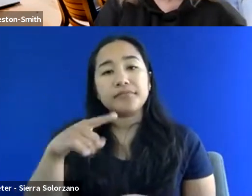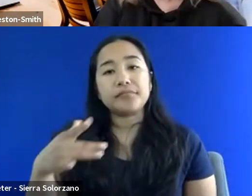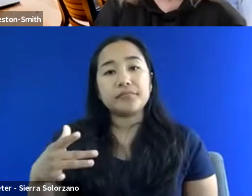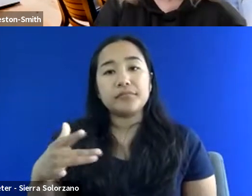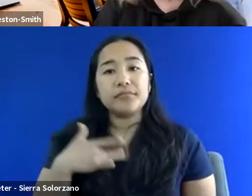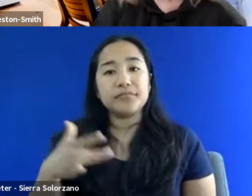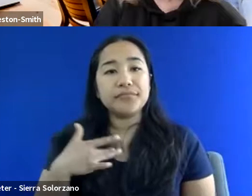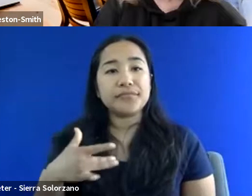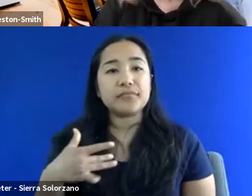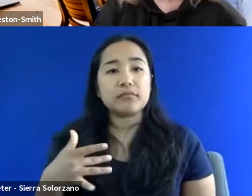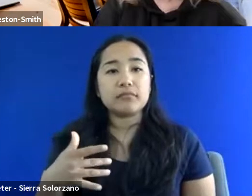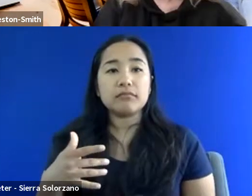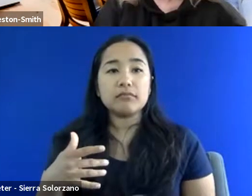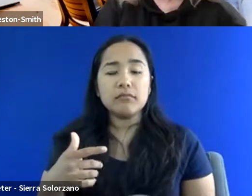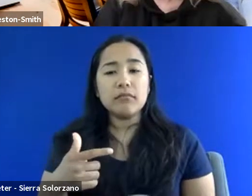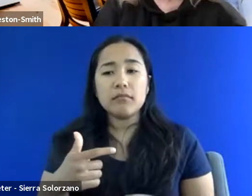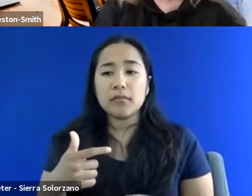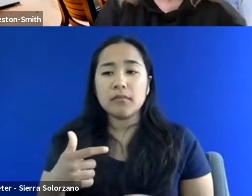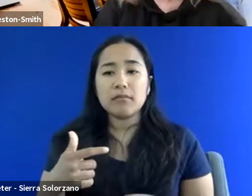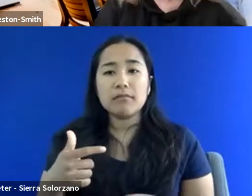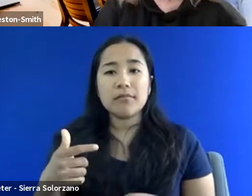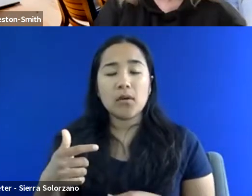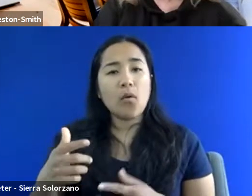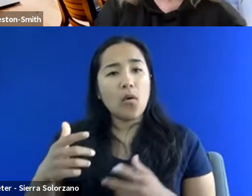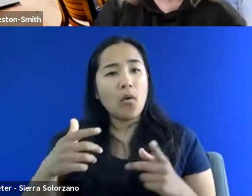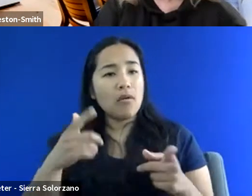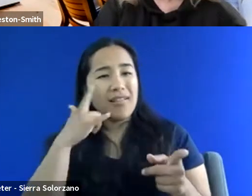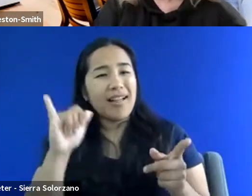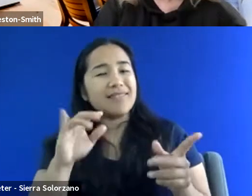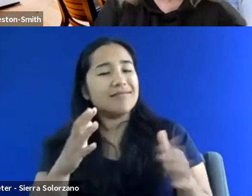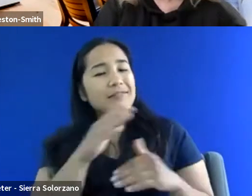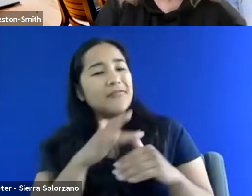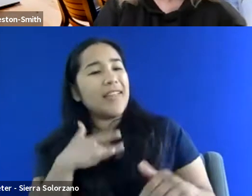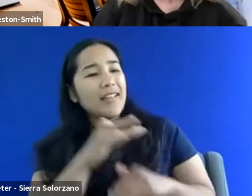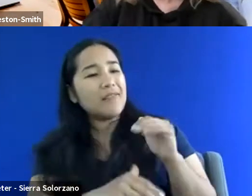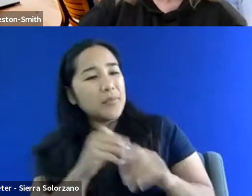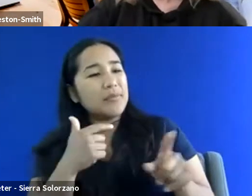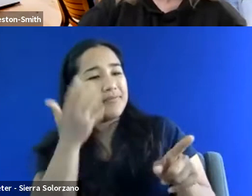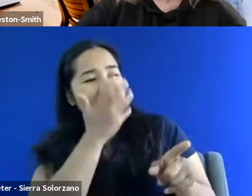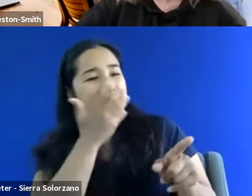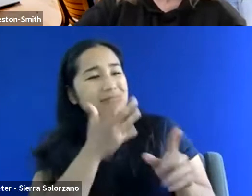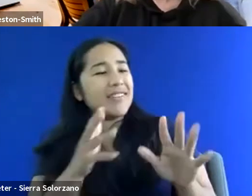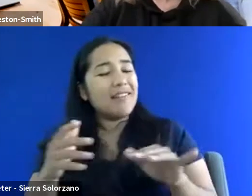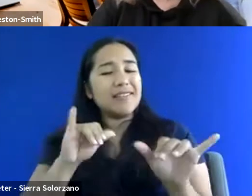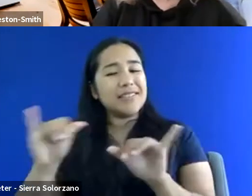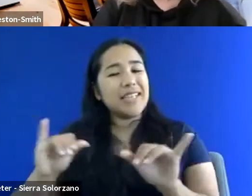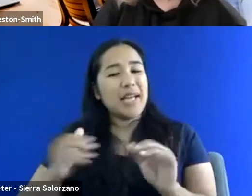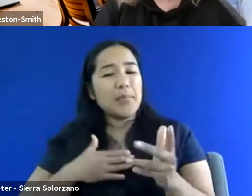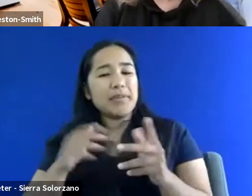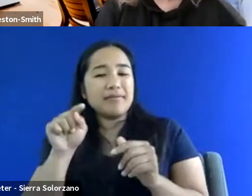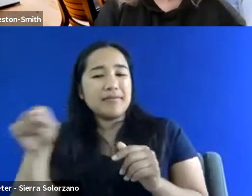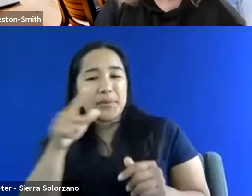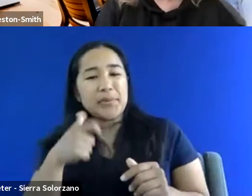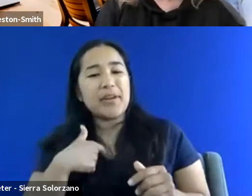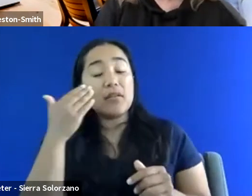in their lives who had looks like me. Um, and so I think that one of the problems is that, um, they might eat, our students might even have